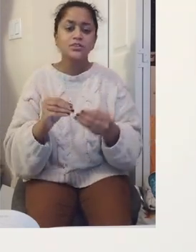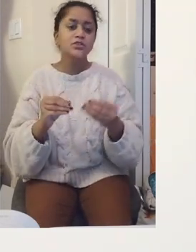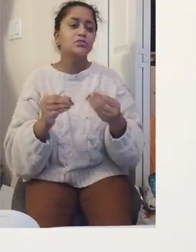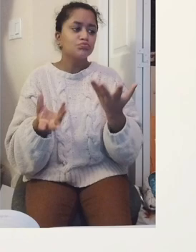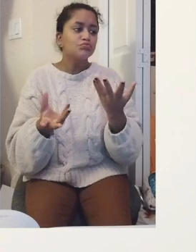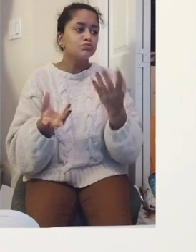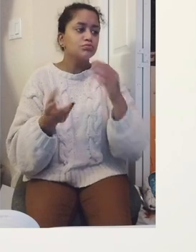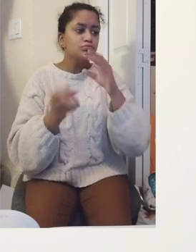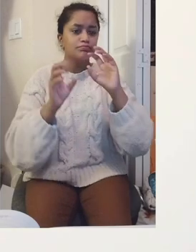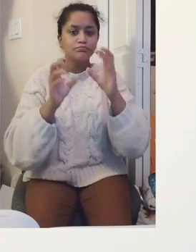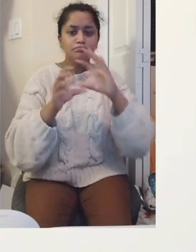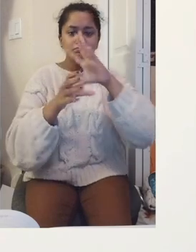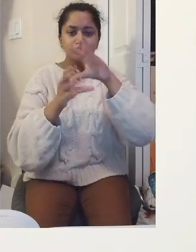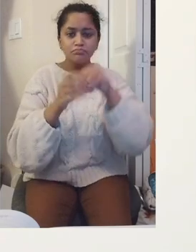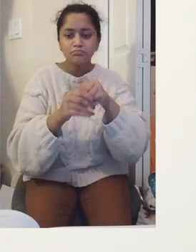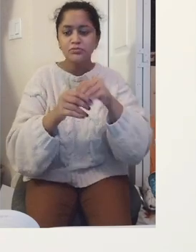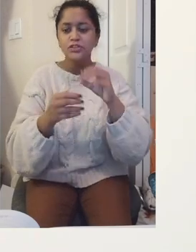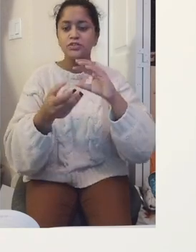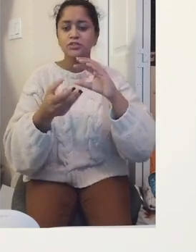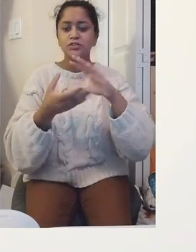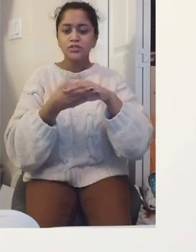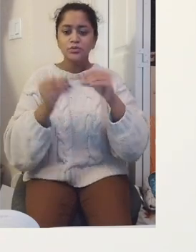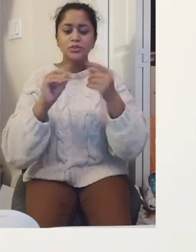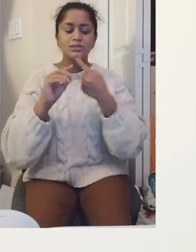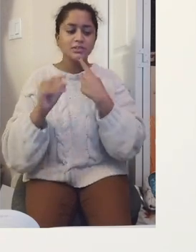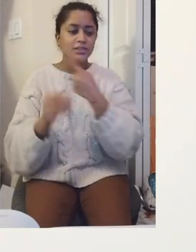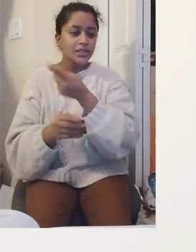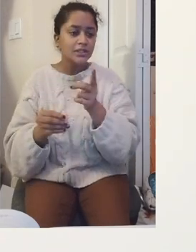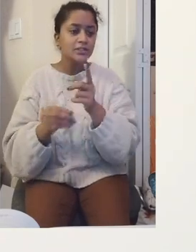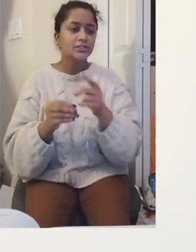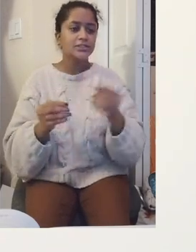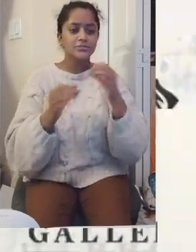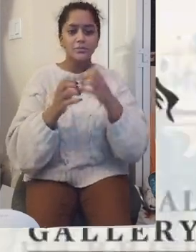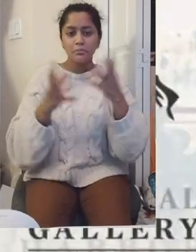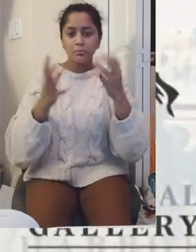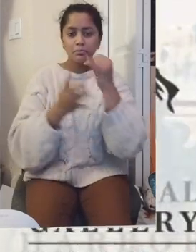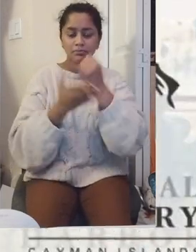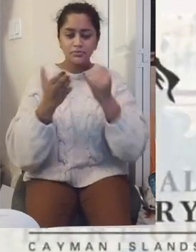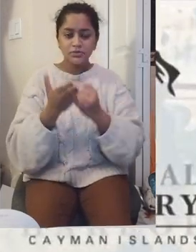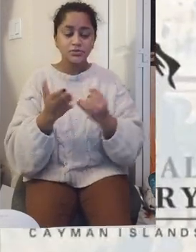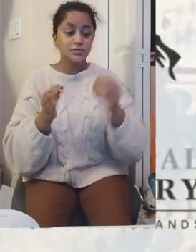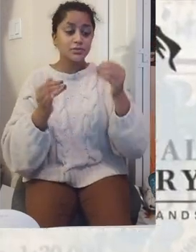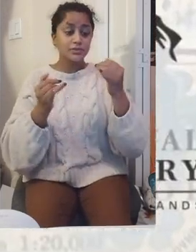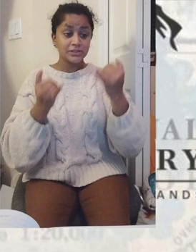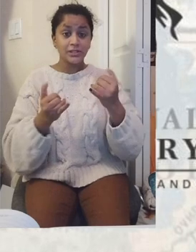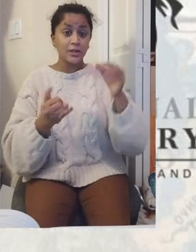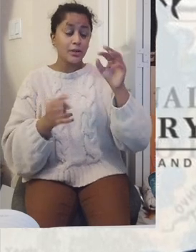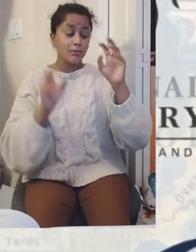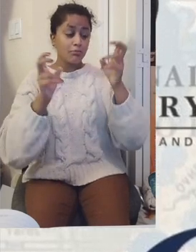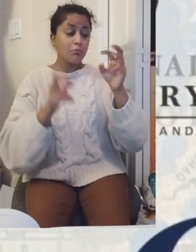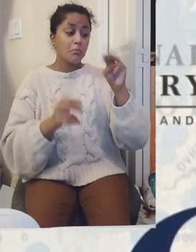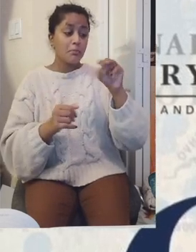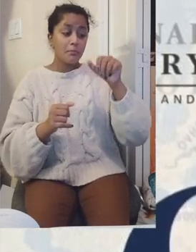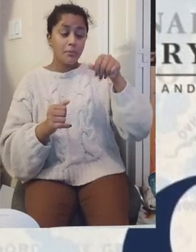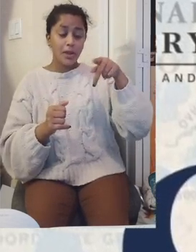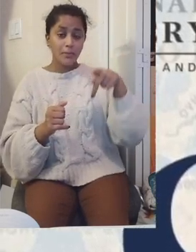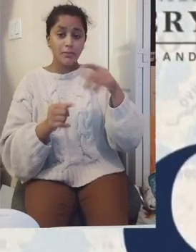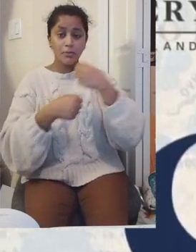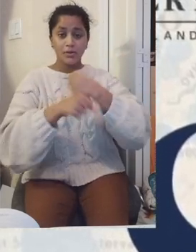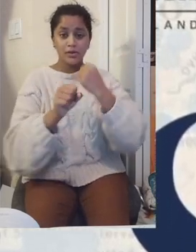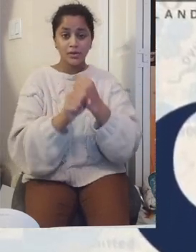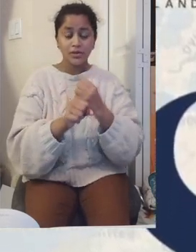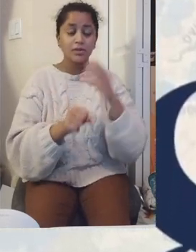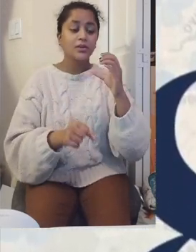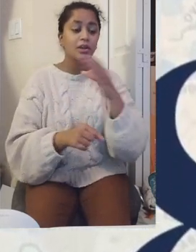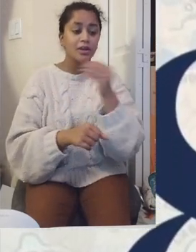an exhibition is. It is storytelling with the help of lots of different artists. tonight we are looking at map making and cartography and how